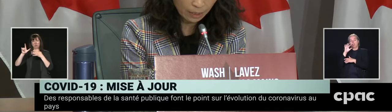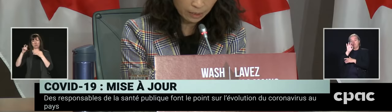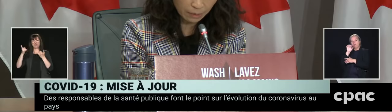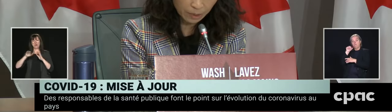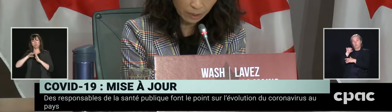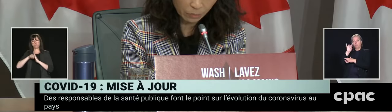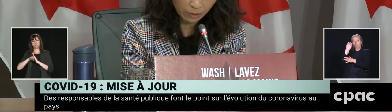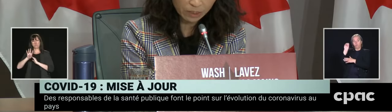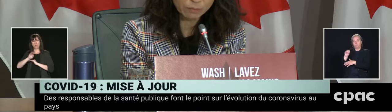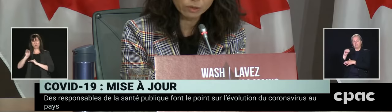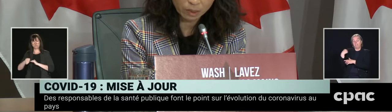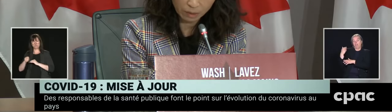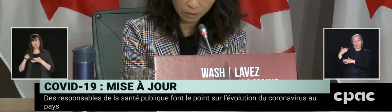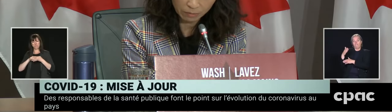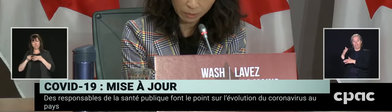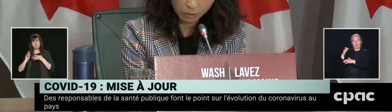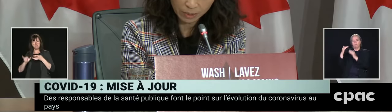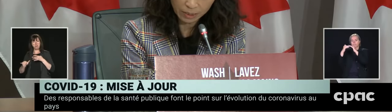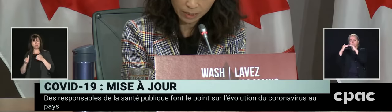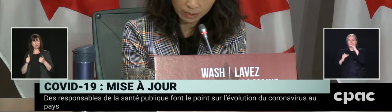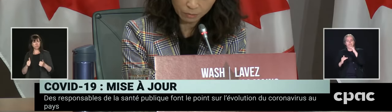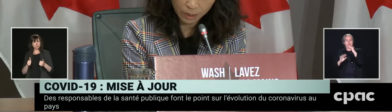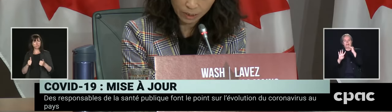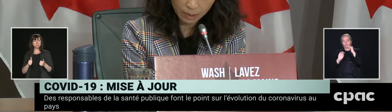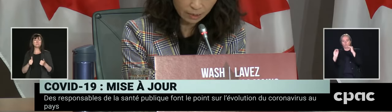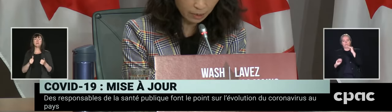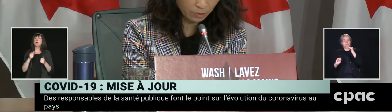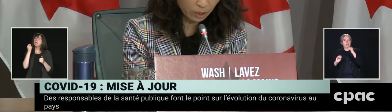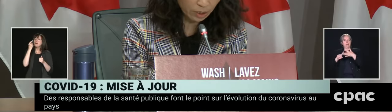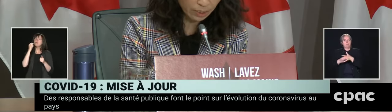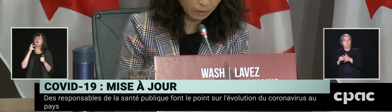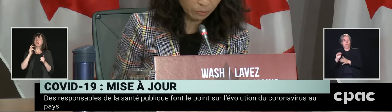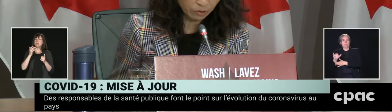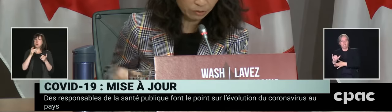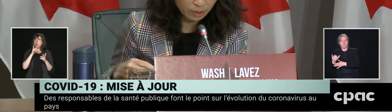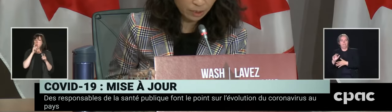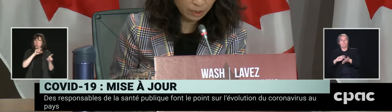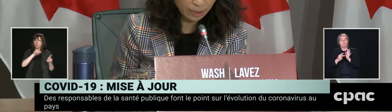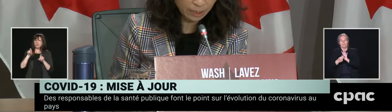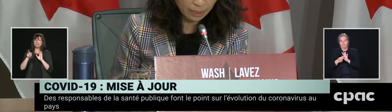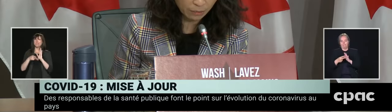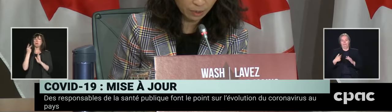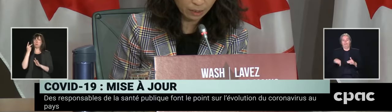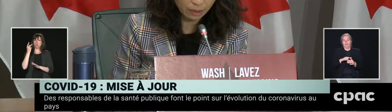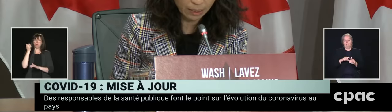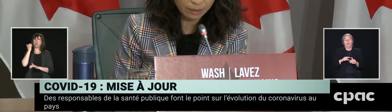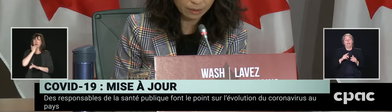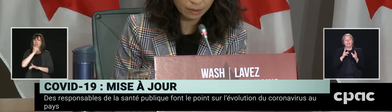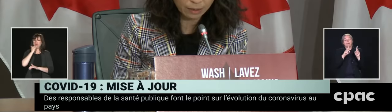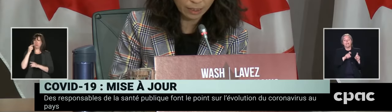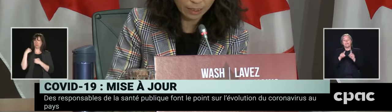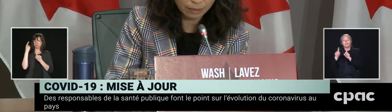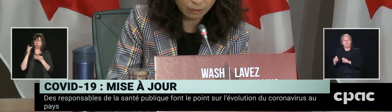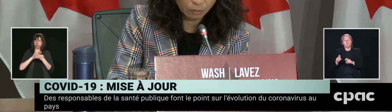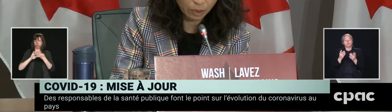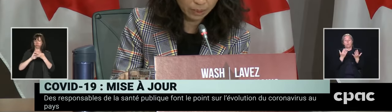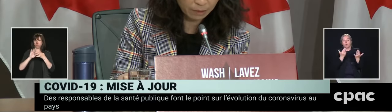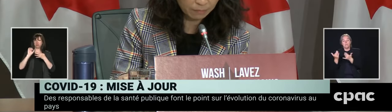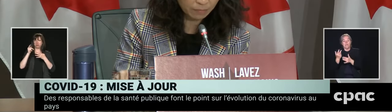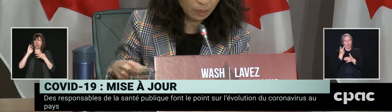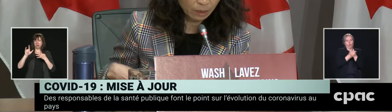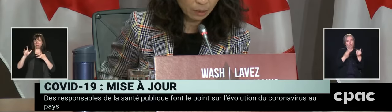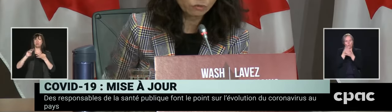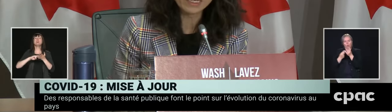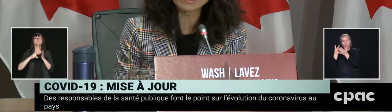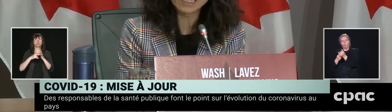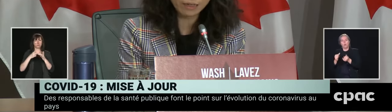At the same time, we have doubled the number of people being tested weekly since early April, indicating we are casting the net wide.